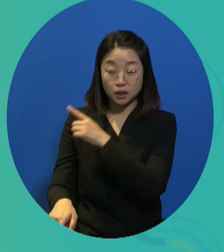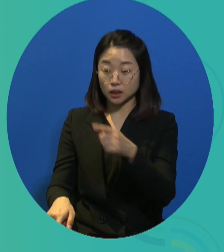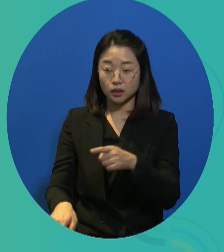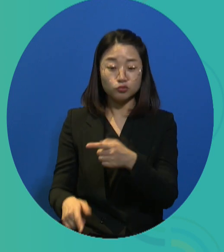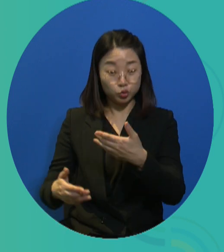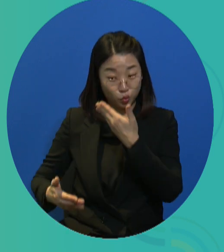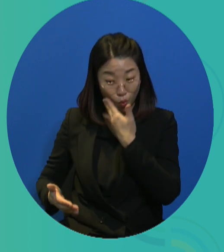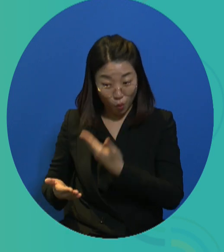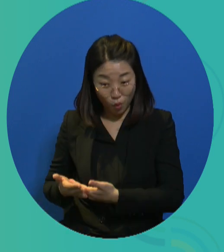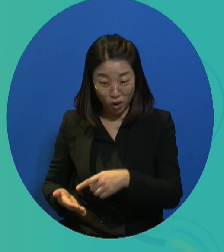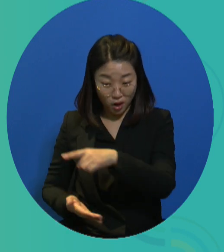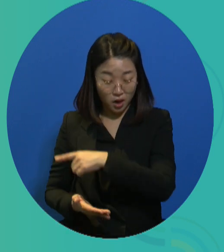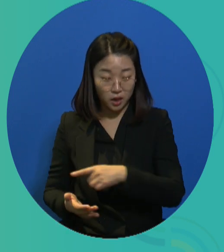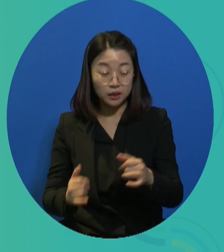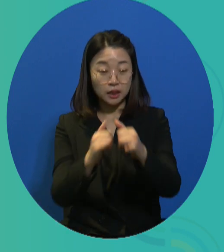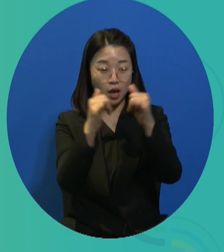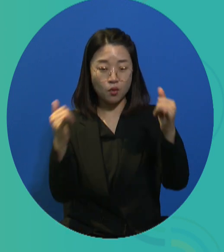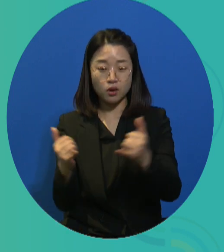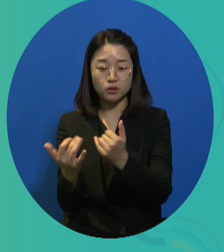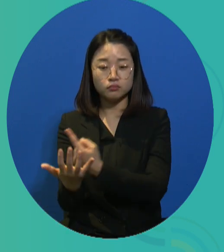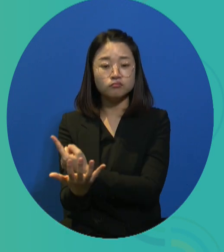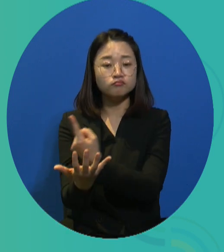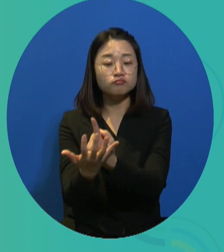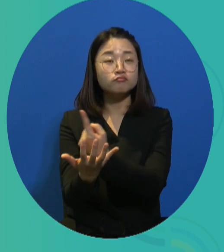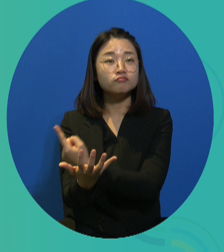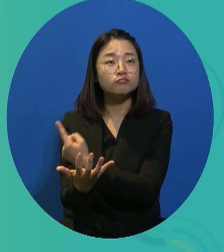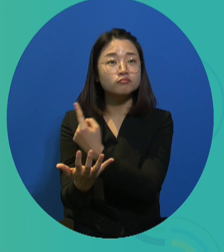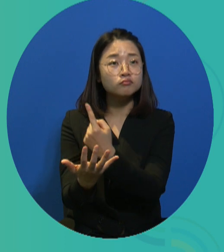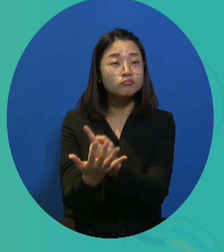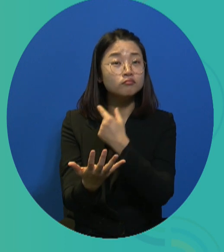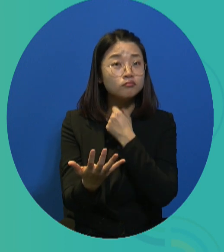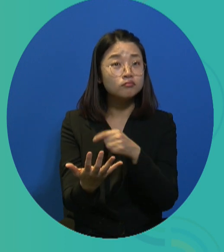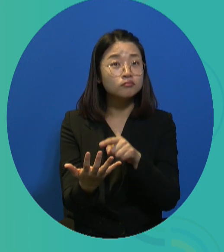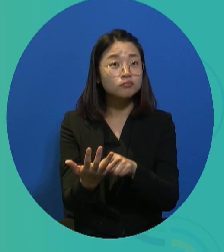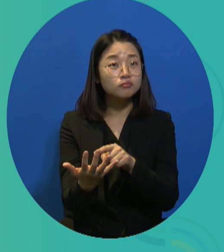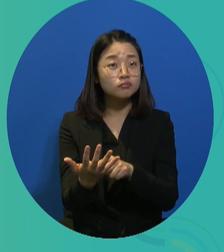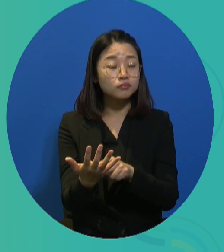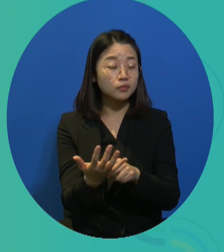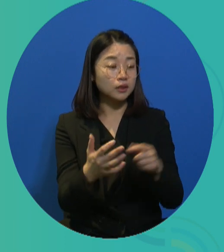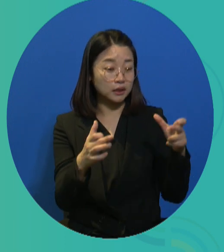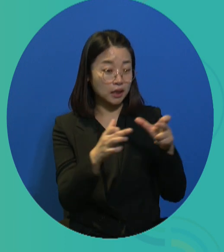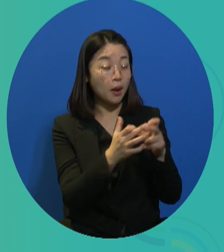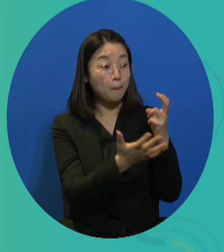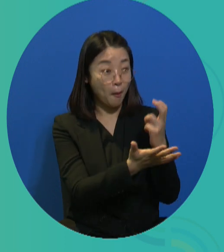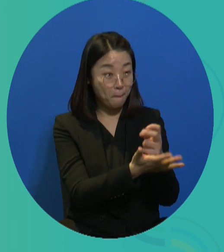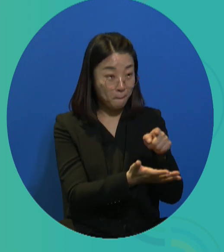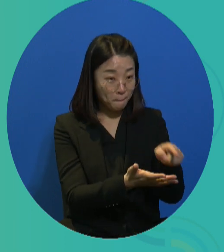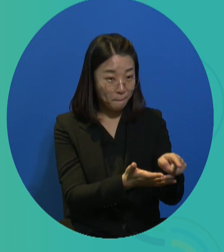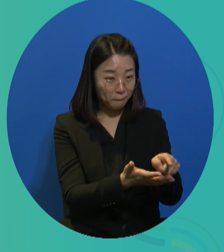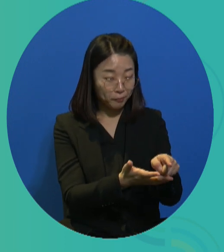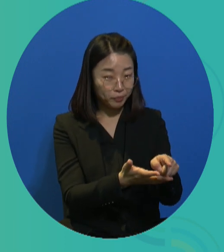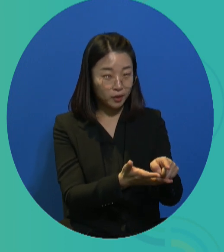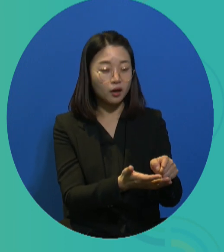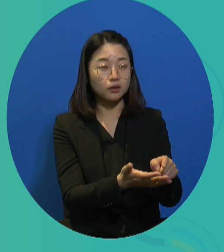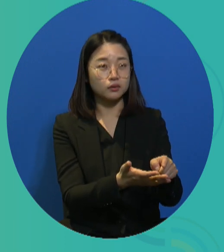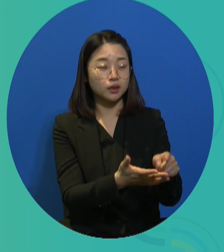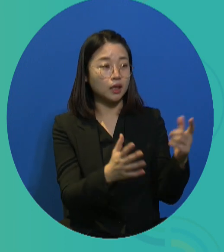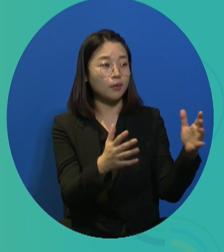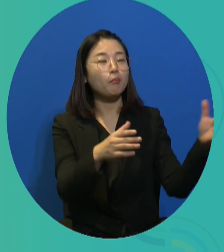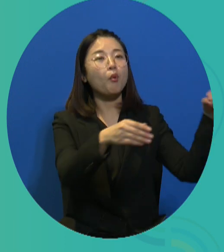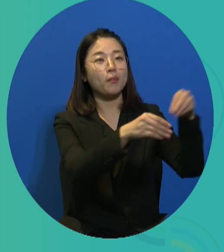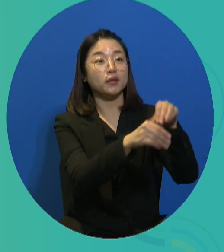community to guarantee the right to work so that we can promote balance in our society. And such recommendations